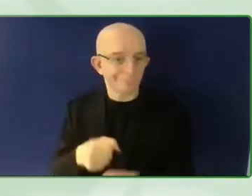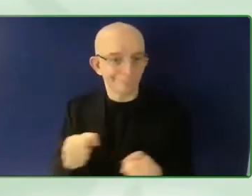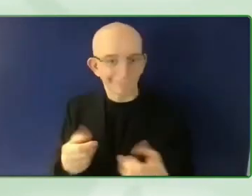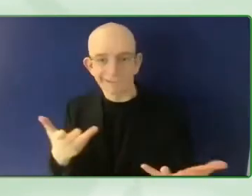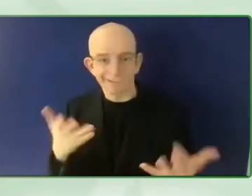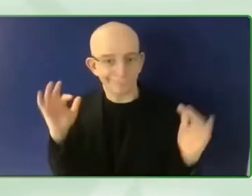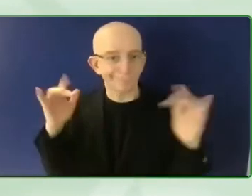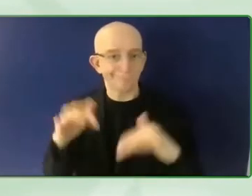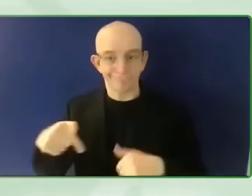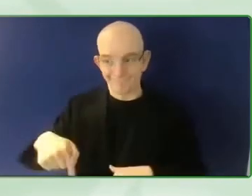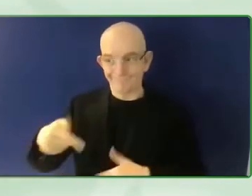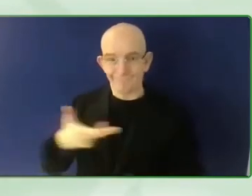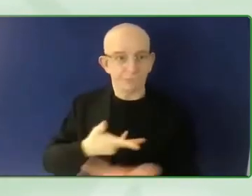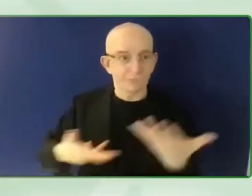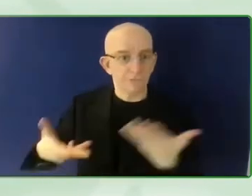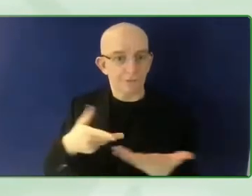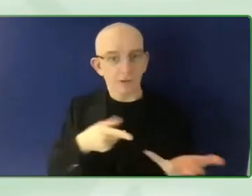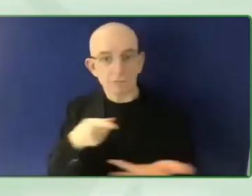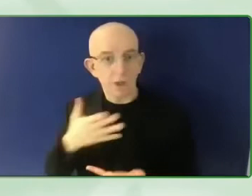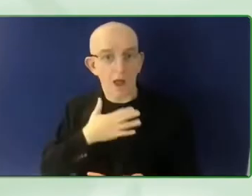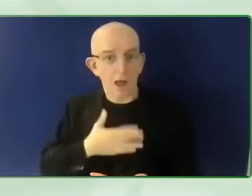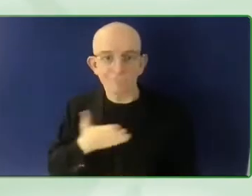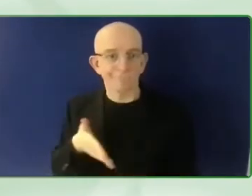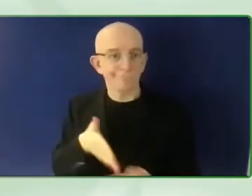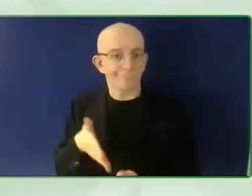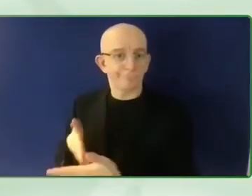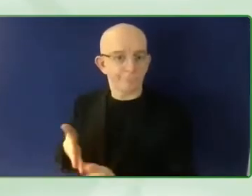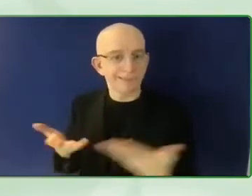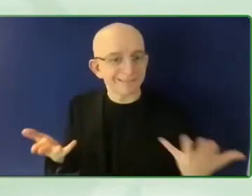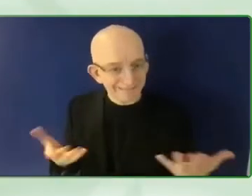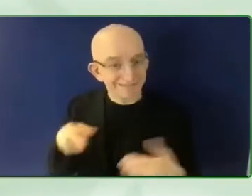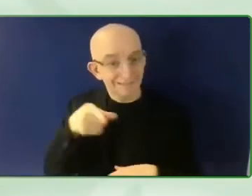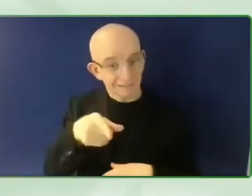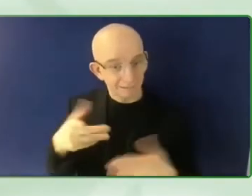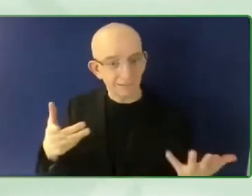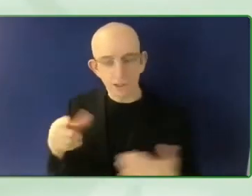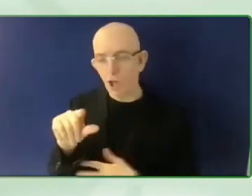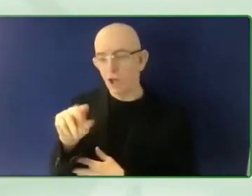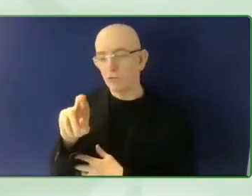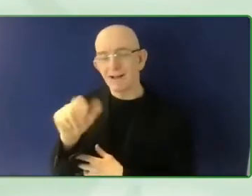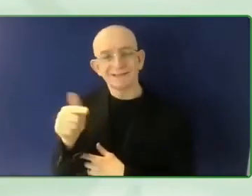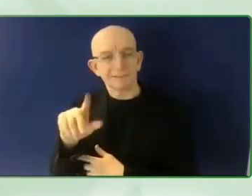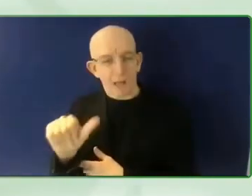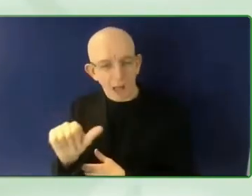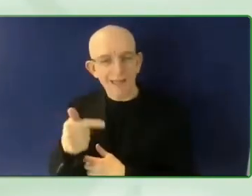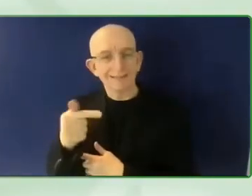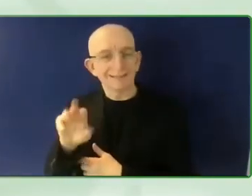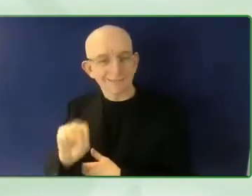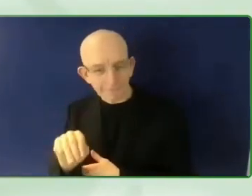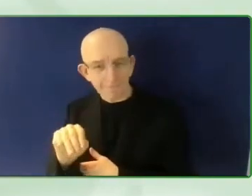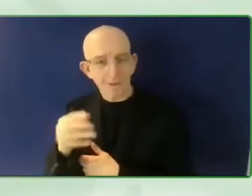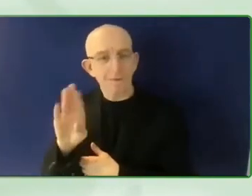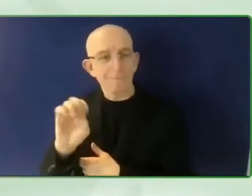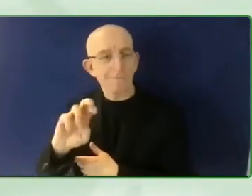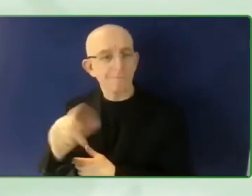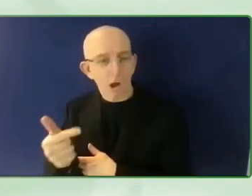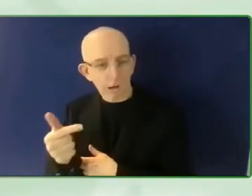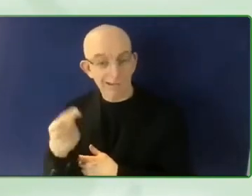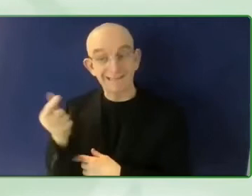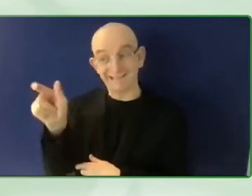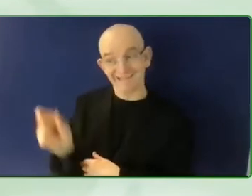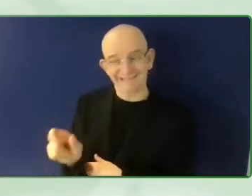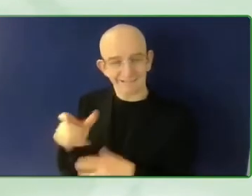electric cars and so many other technologies. What are you doing in terms of your initiative to ensure that people with